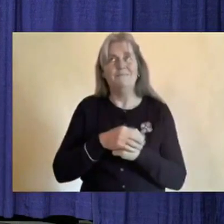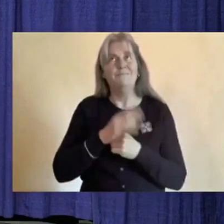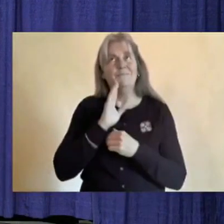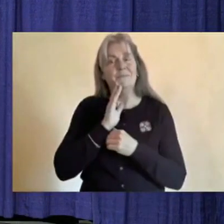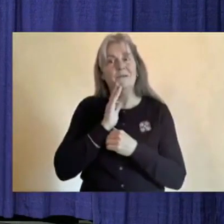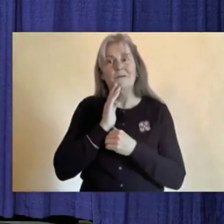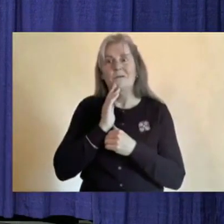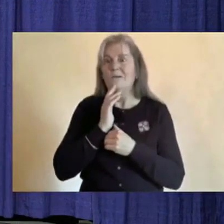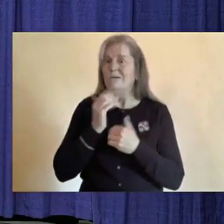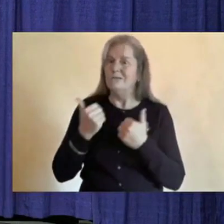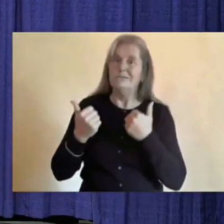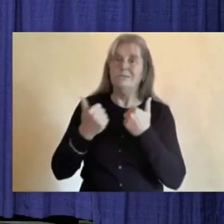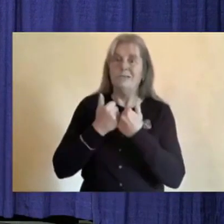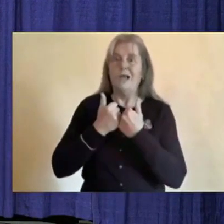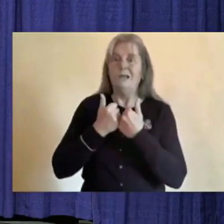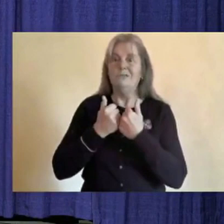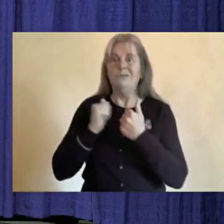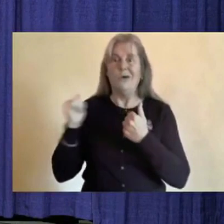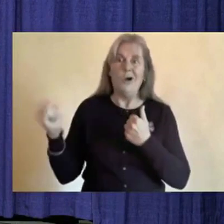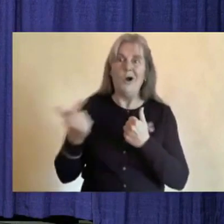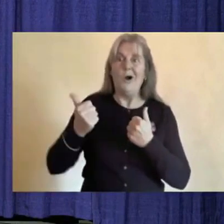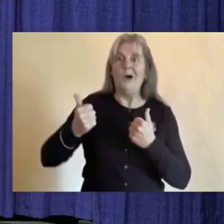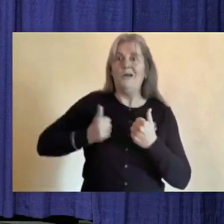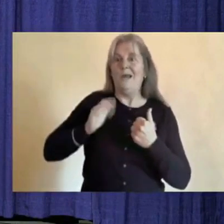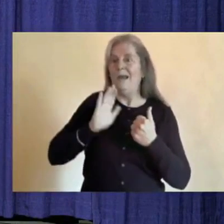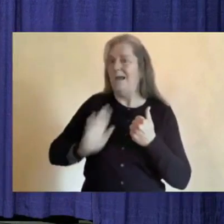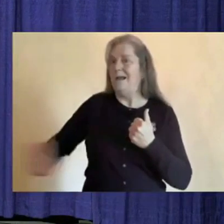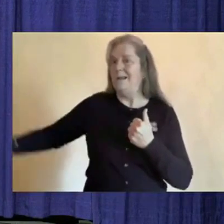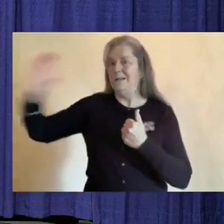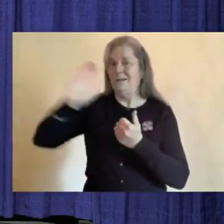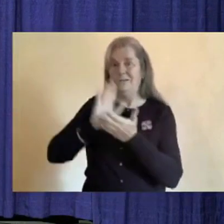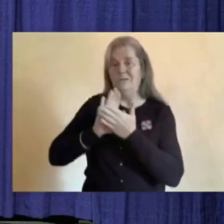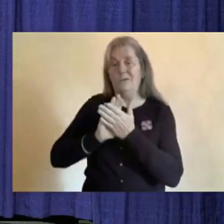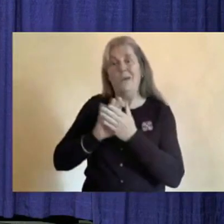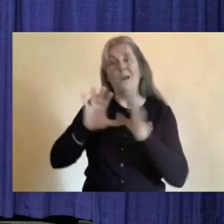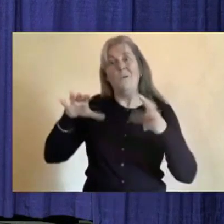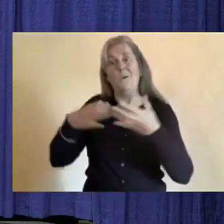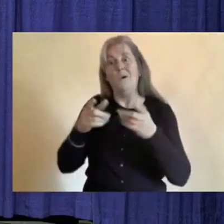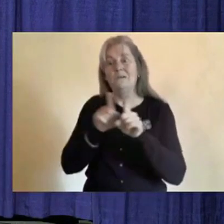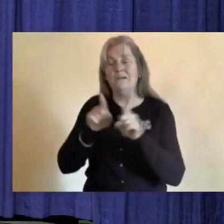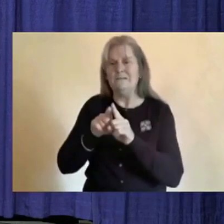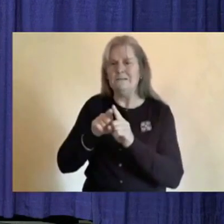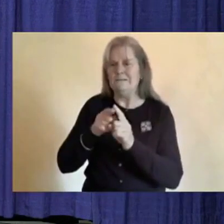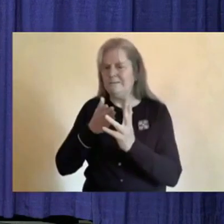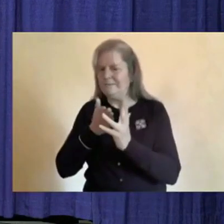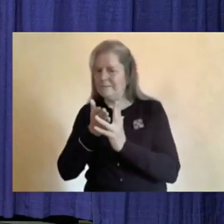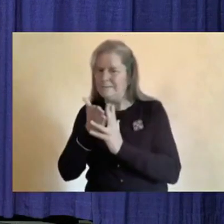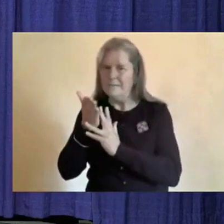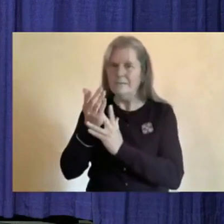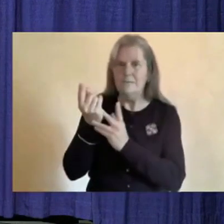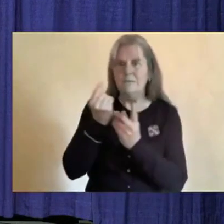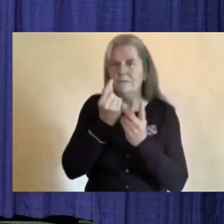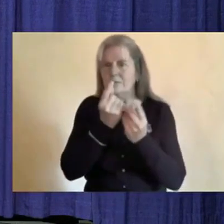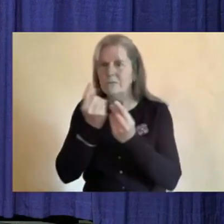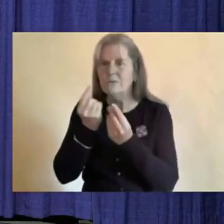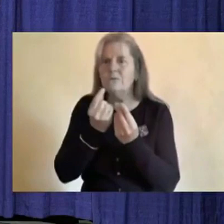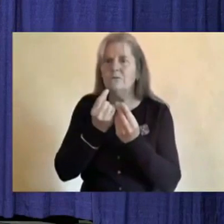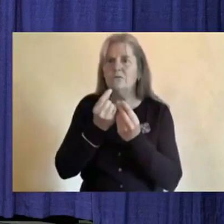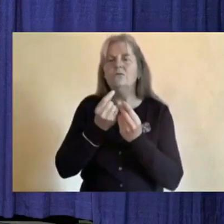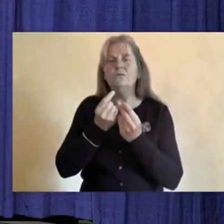across the country and, in fact, across the world to navigate the realities of the COVID-19 pandemic